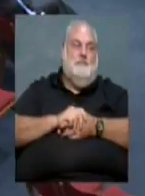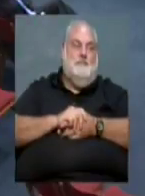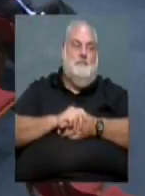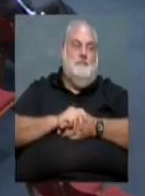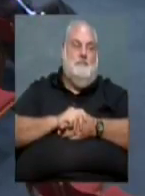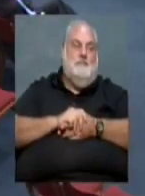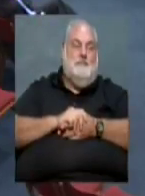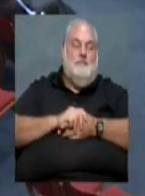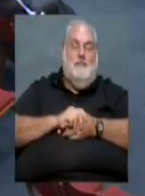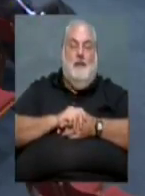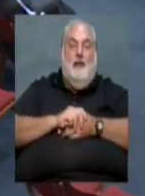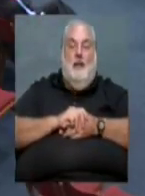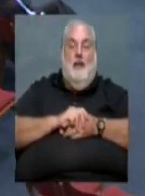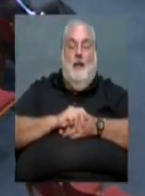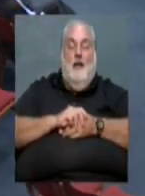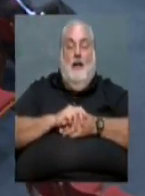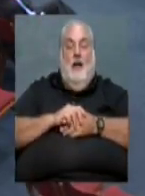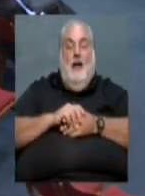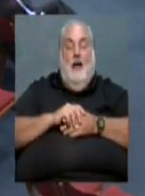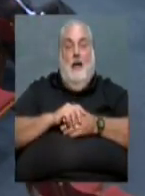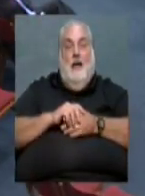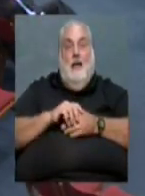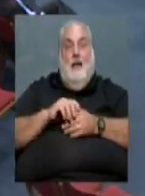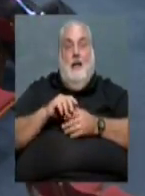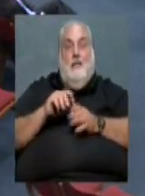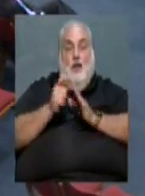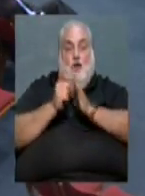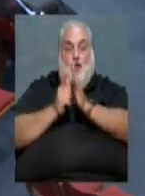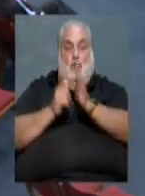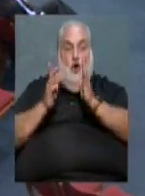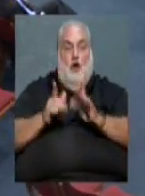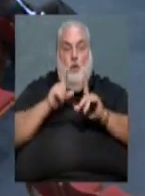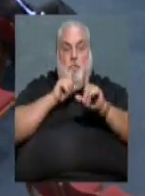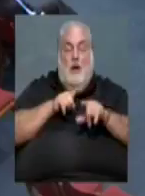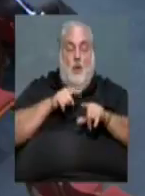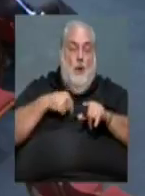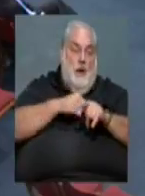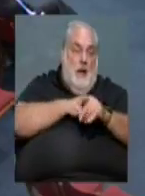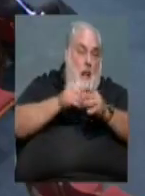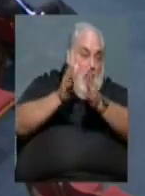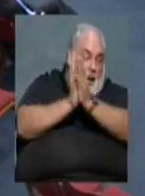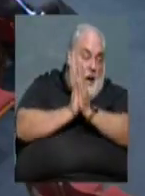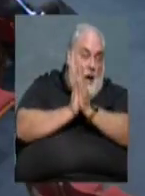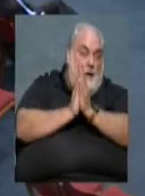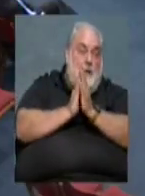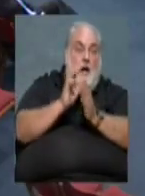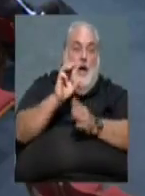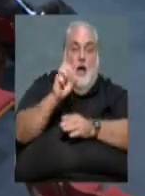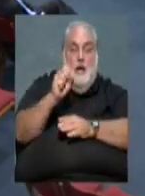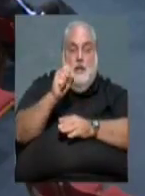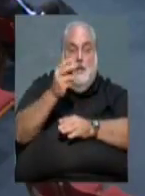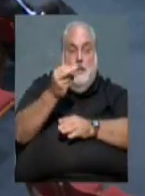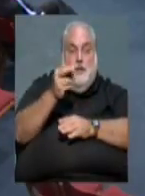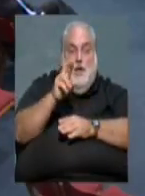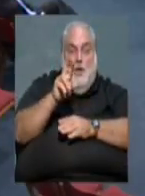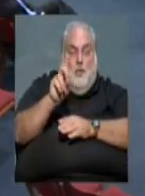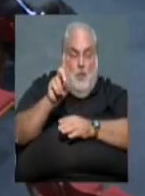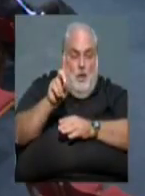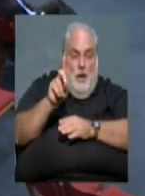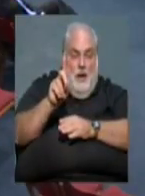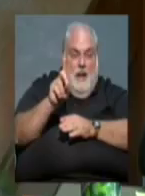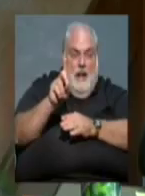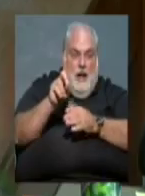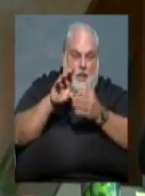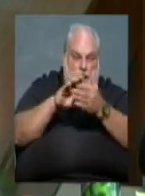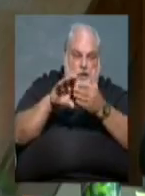I suppose we can make FOI requests to Sherwood and go through the checks individually, but I don't know that we could get it